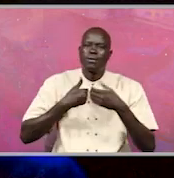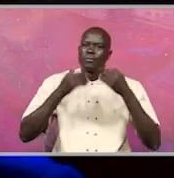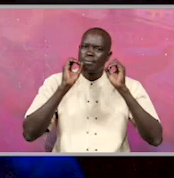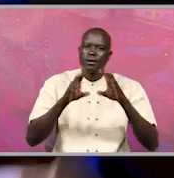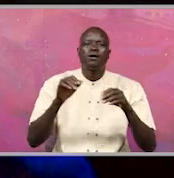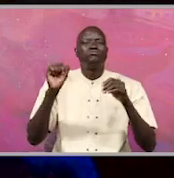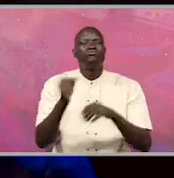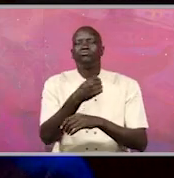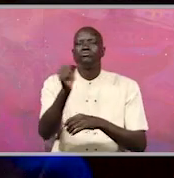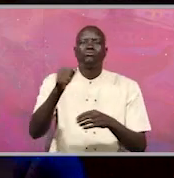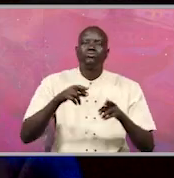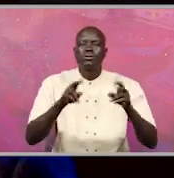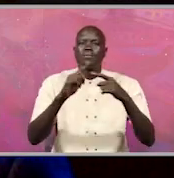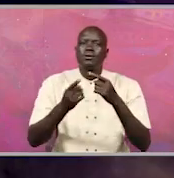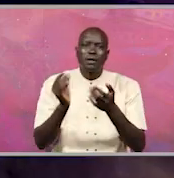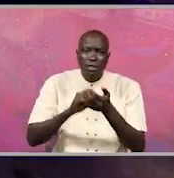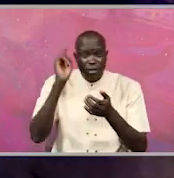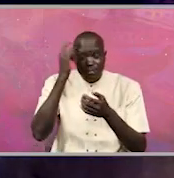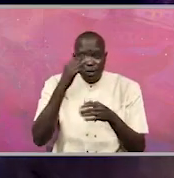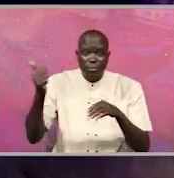they on the streets. But the government really.